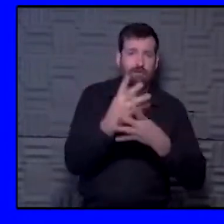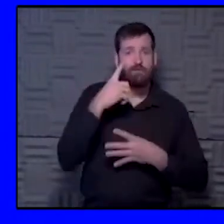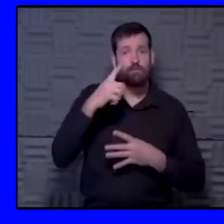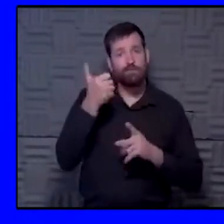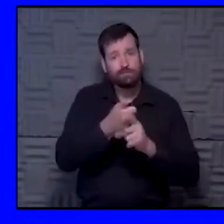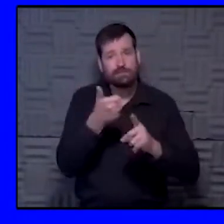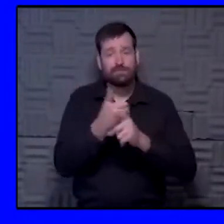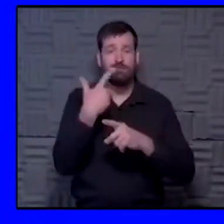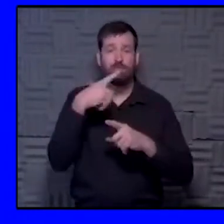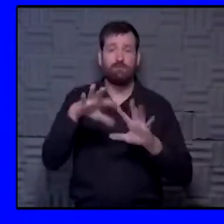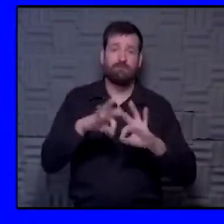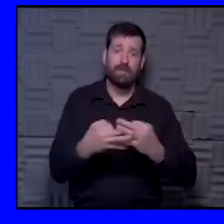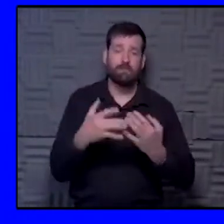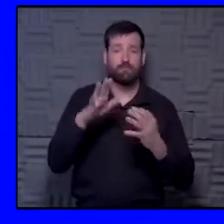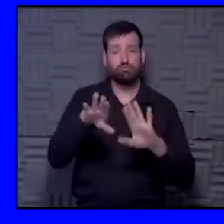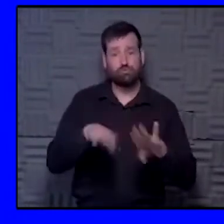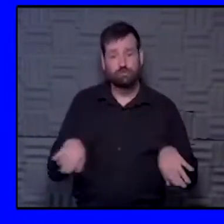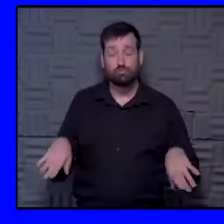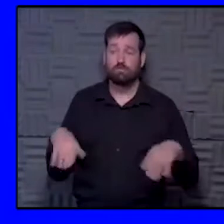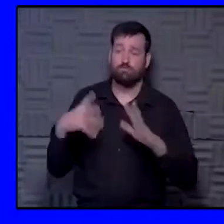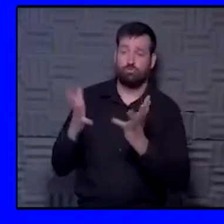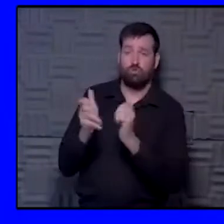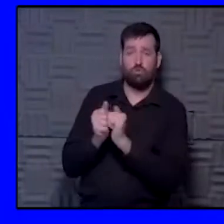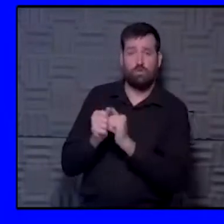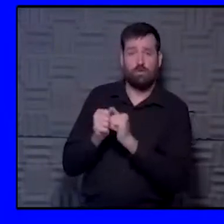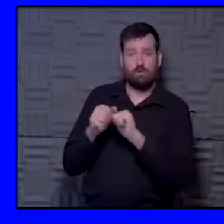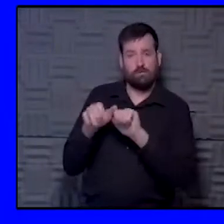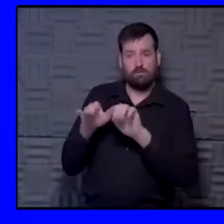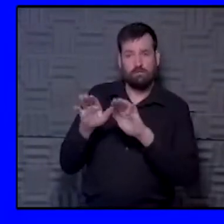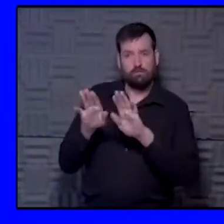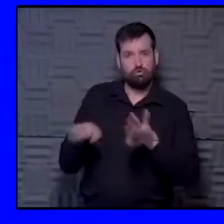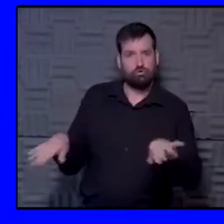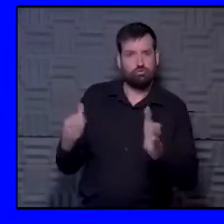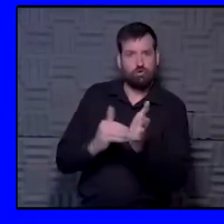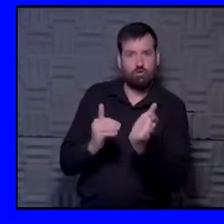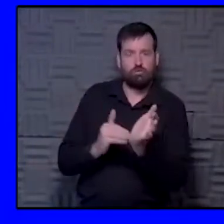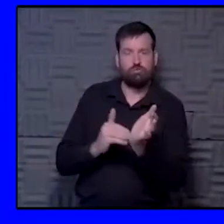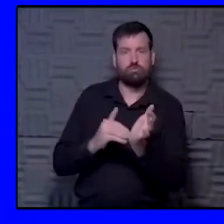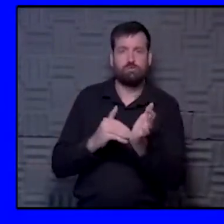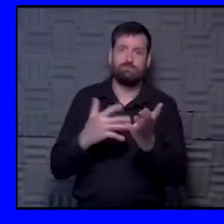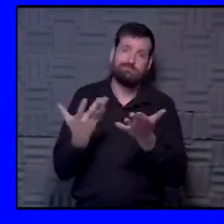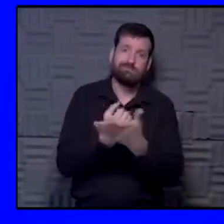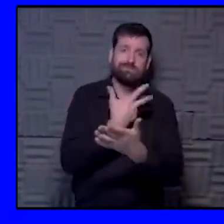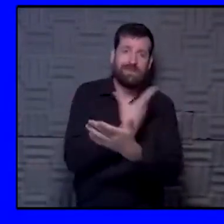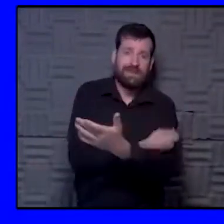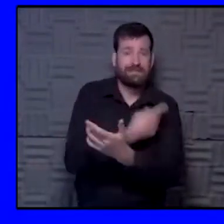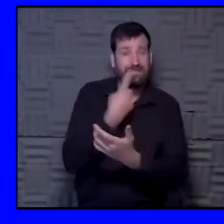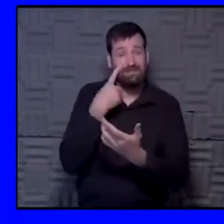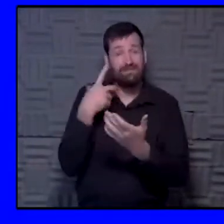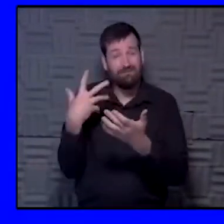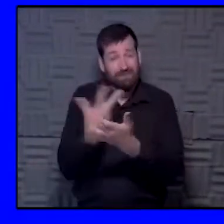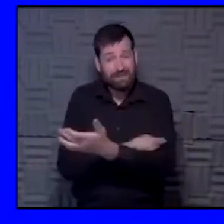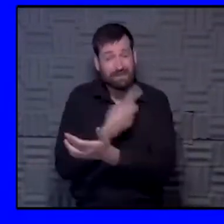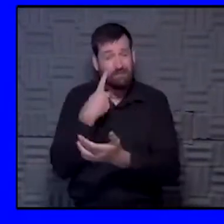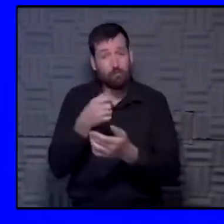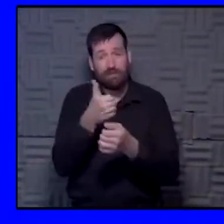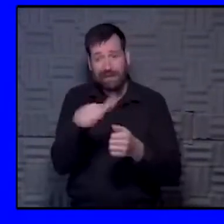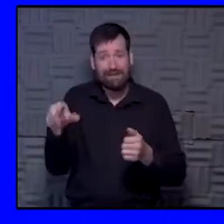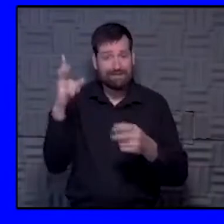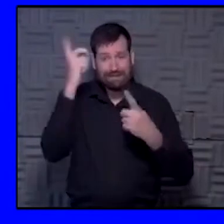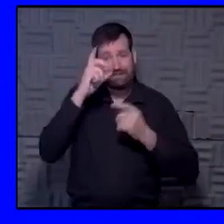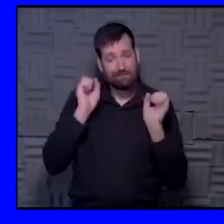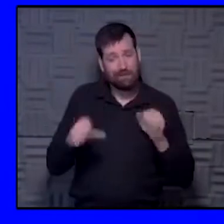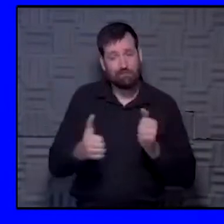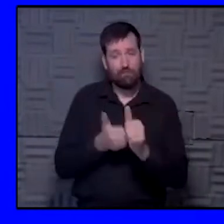children. Talk to their pediatricians. Get those vaccines. Get those vaccines for vaccine-preventable diseases, but also